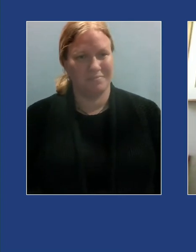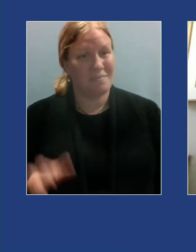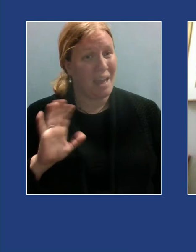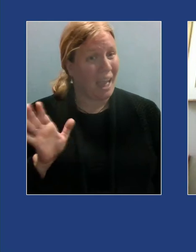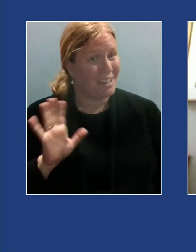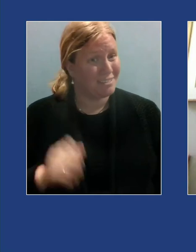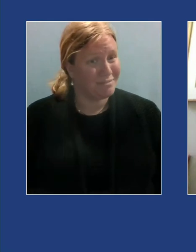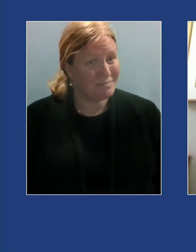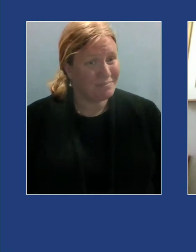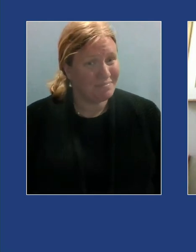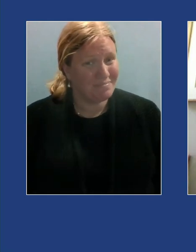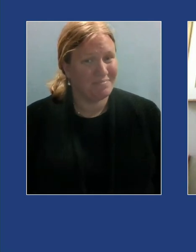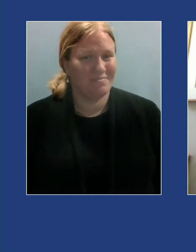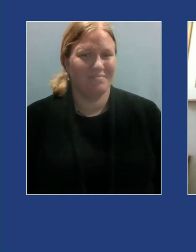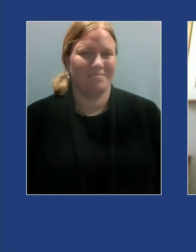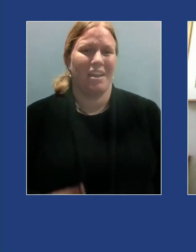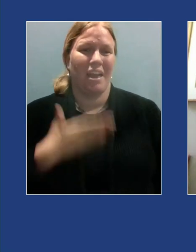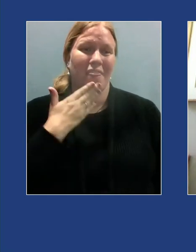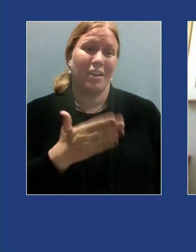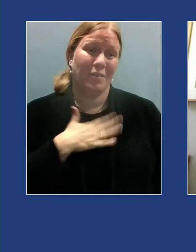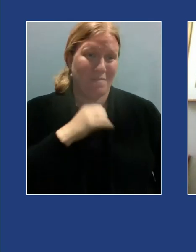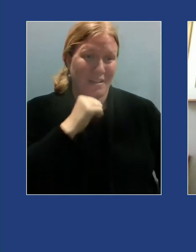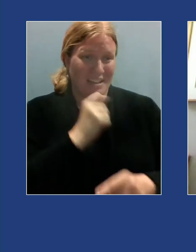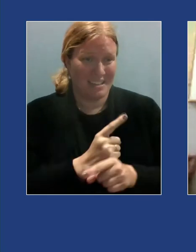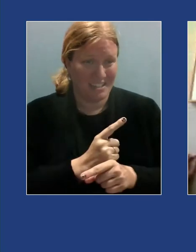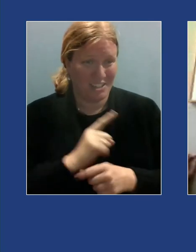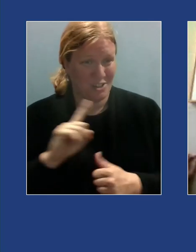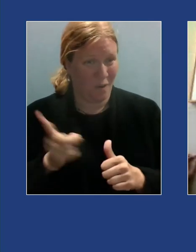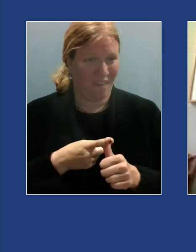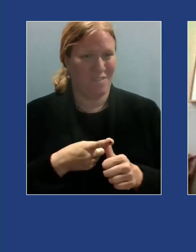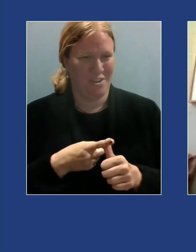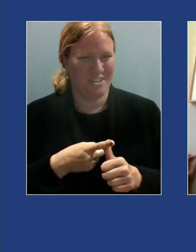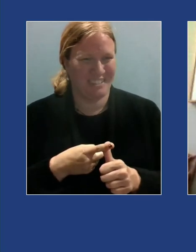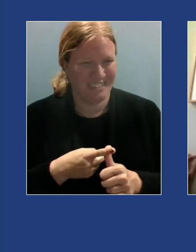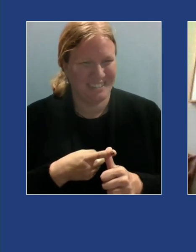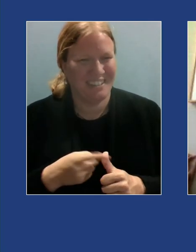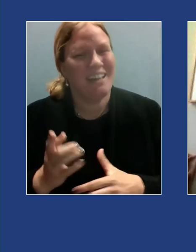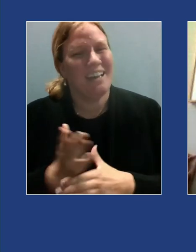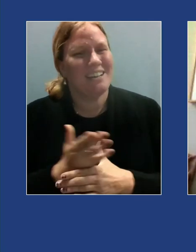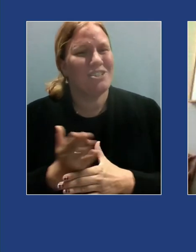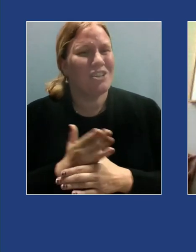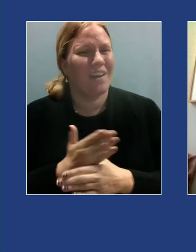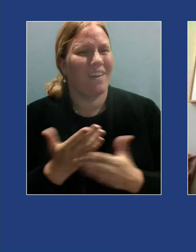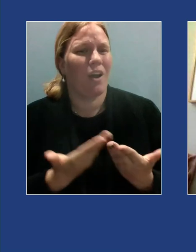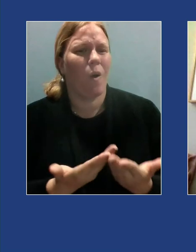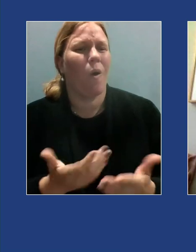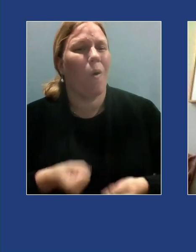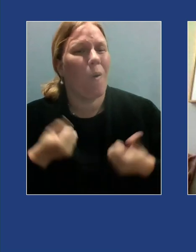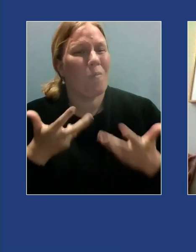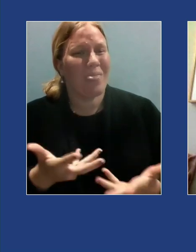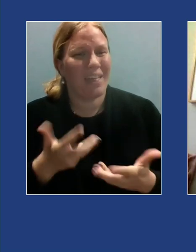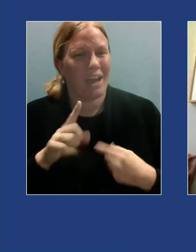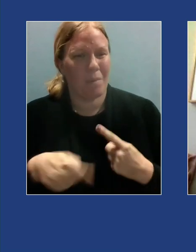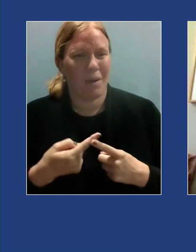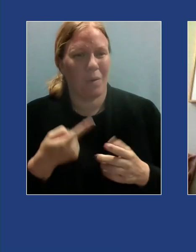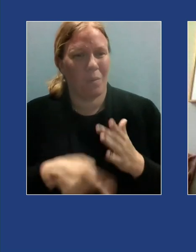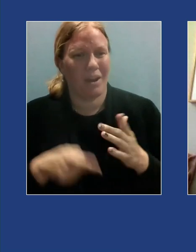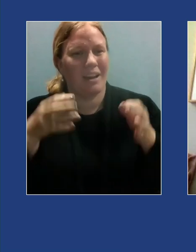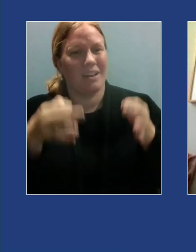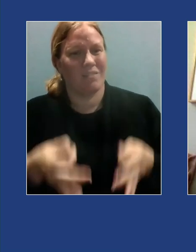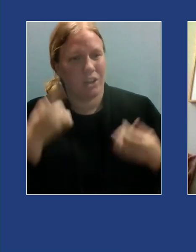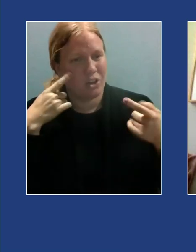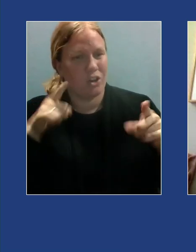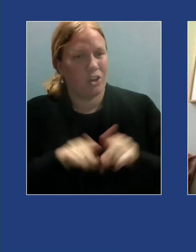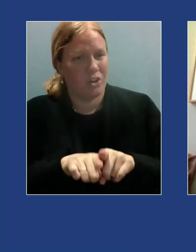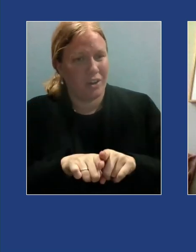hi and thank you to my sister for going first and for sharing so openly about what I would definitely agree is a